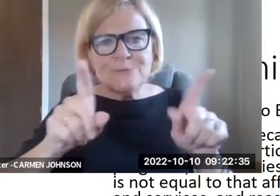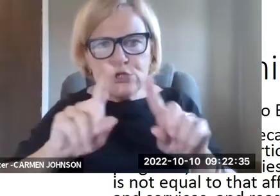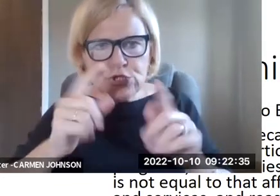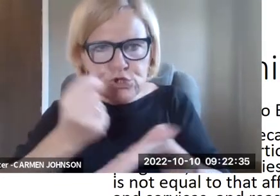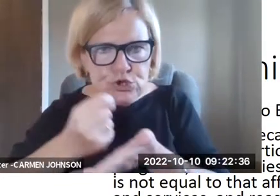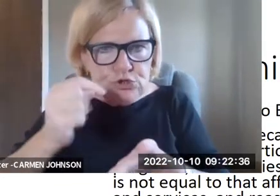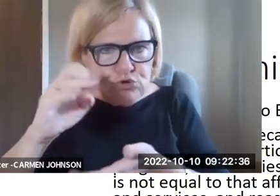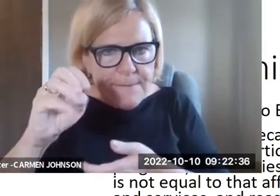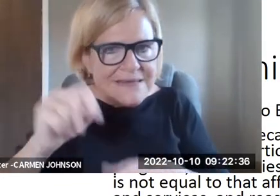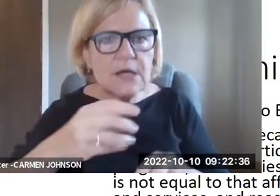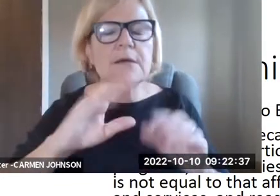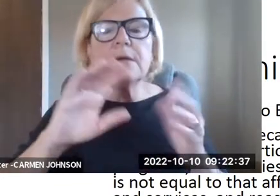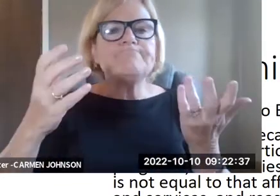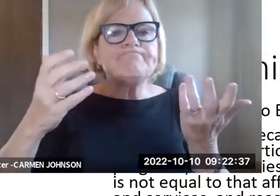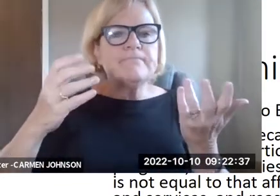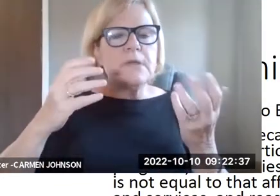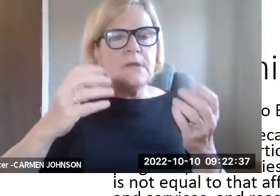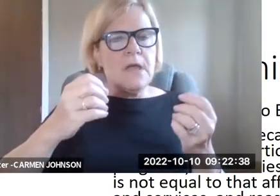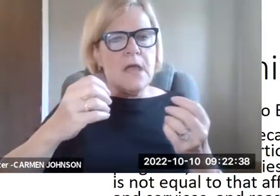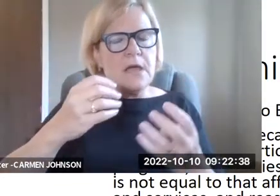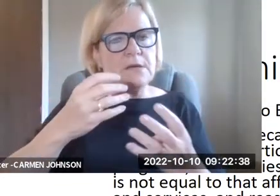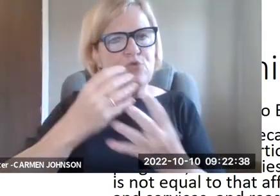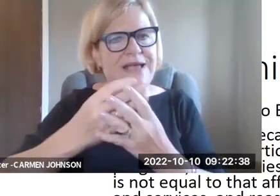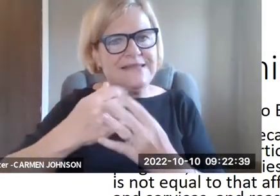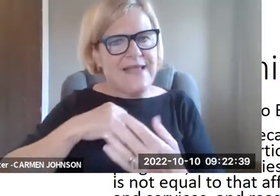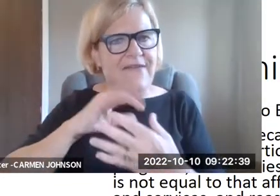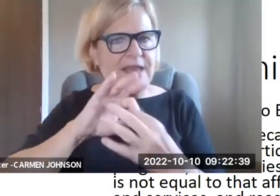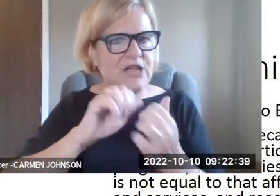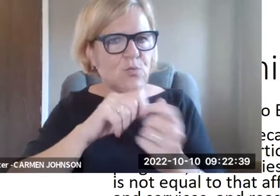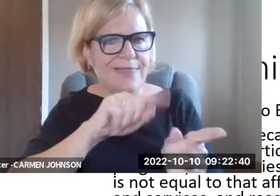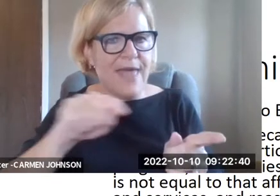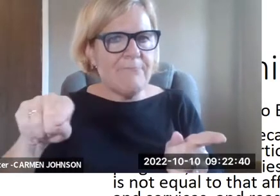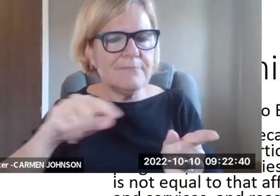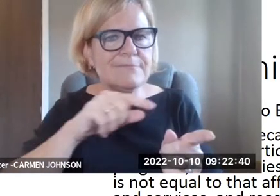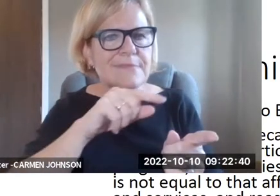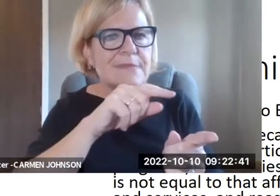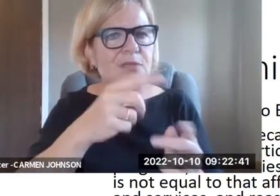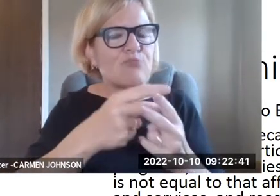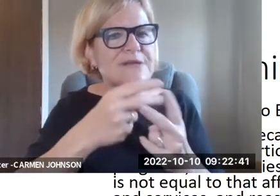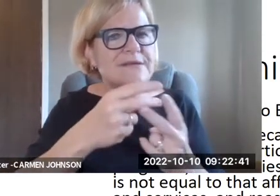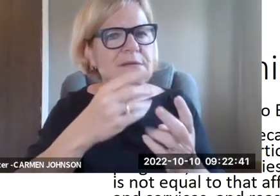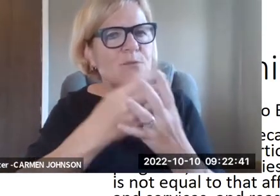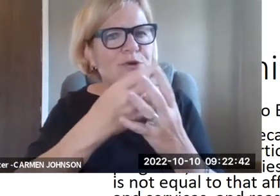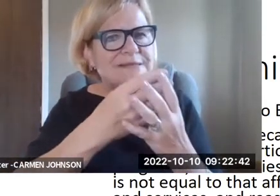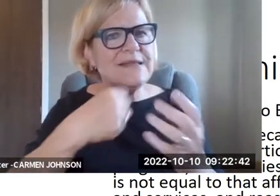familiar fonts of liability under the ADA and 504, right? No disparate treatment. In other words, no saying as, um, prisons